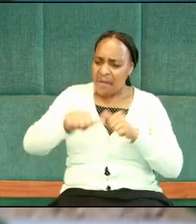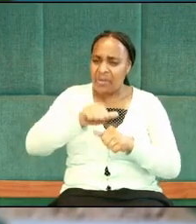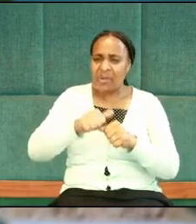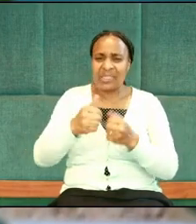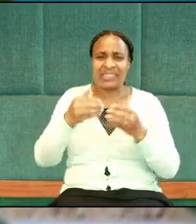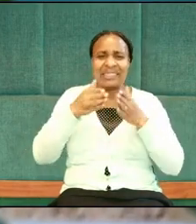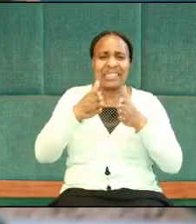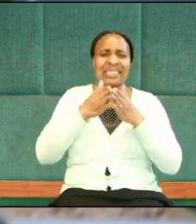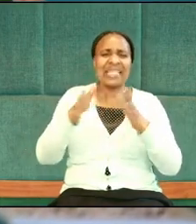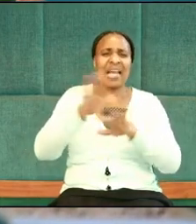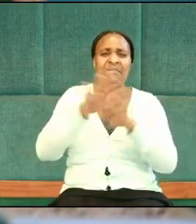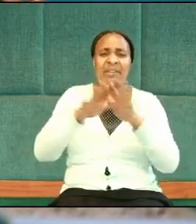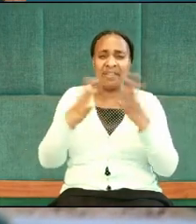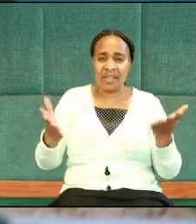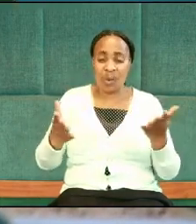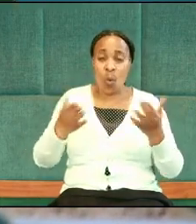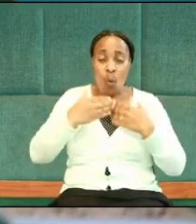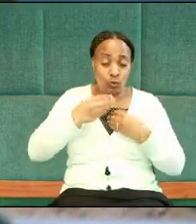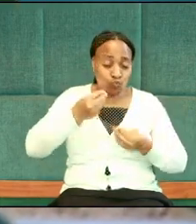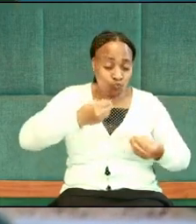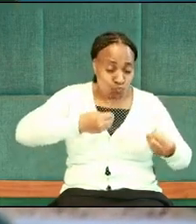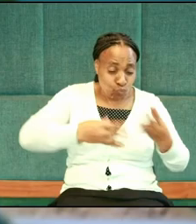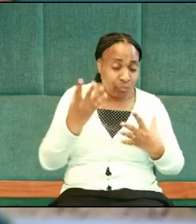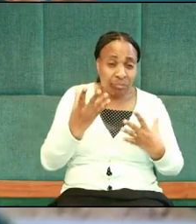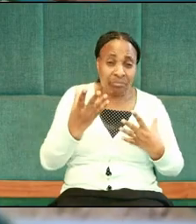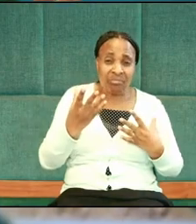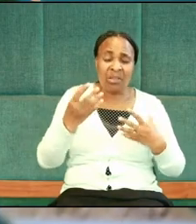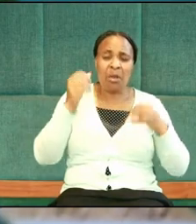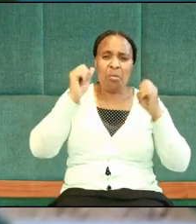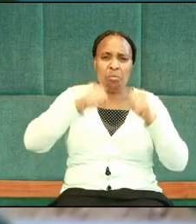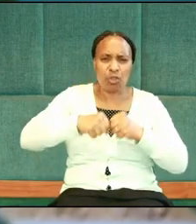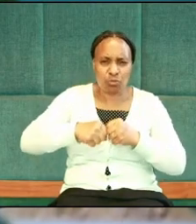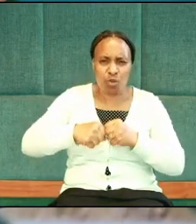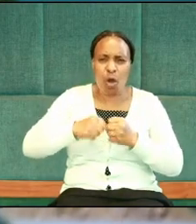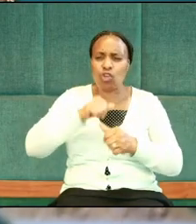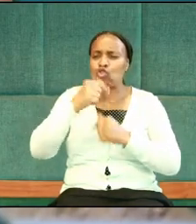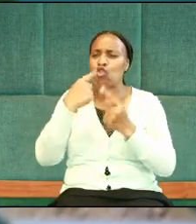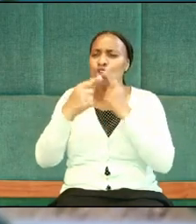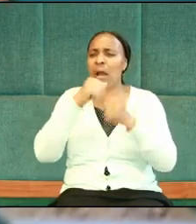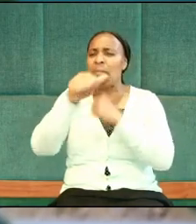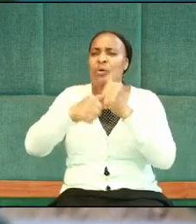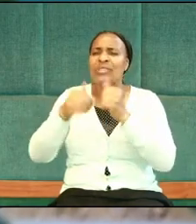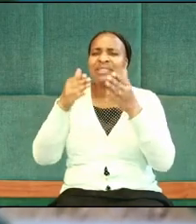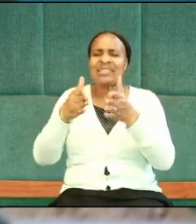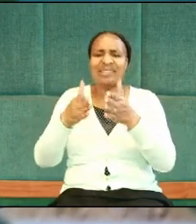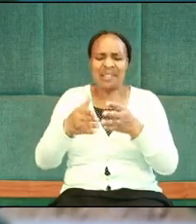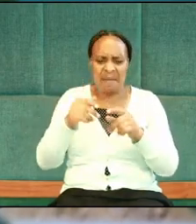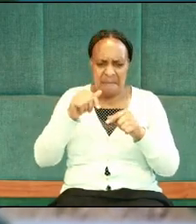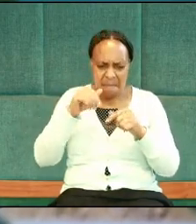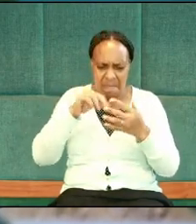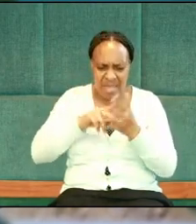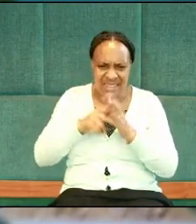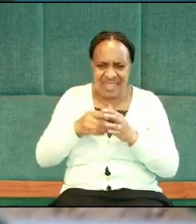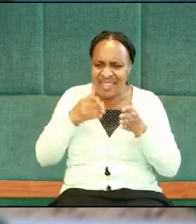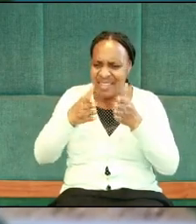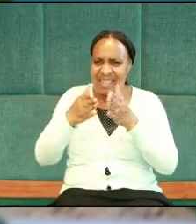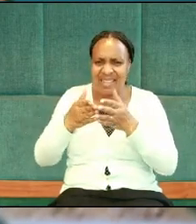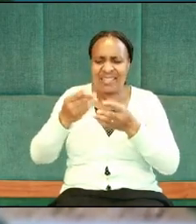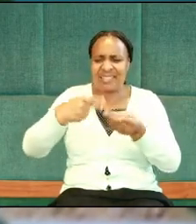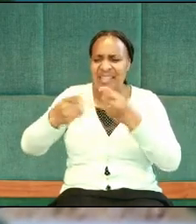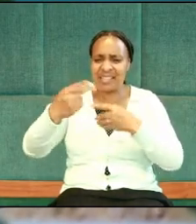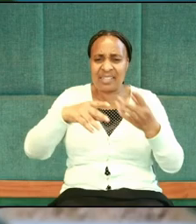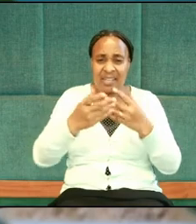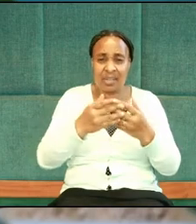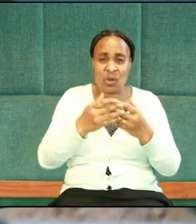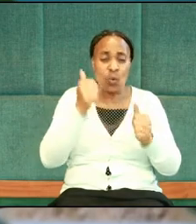If you want it to sell, you must polish it around sex. So sex sells. And the concept of